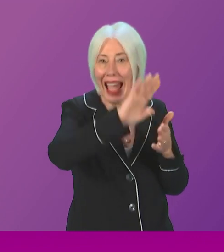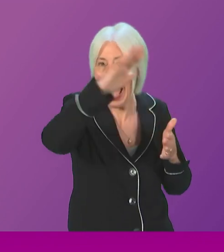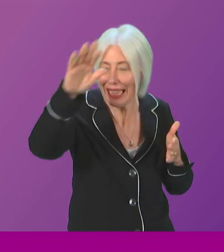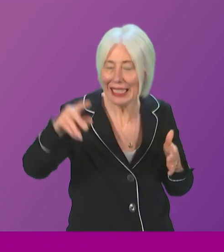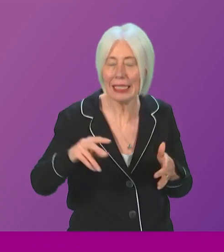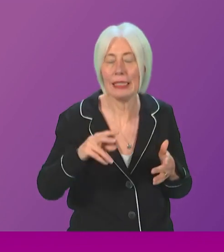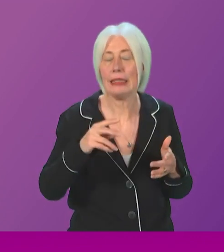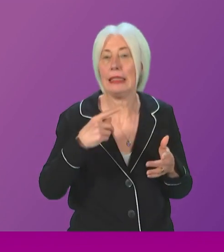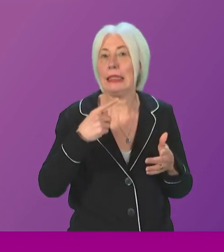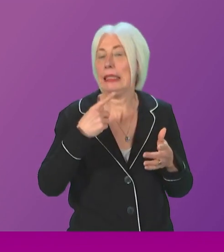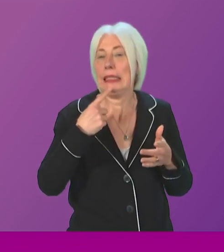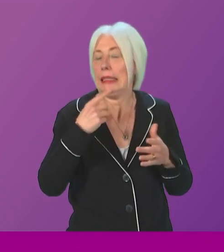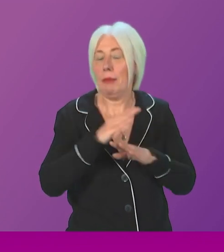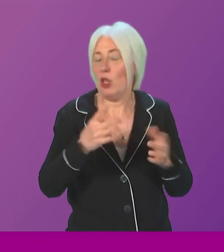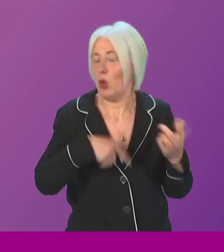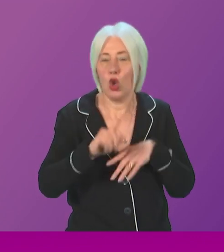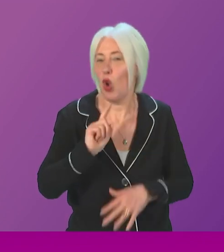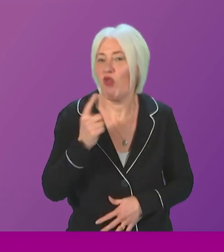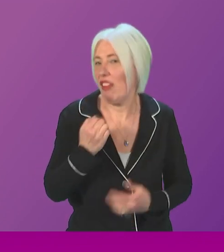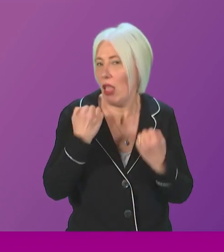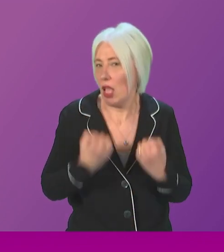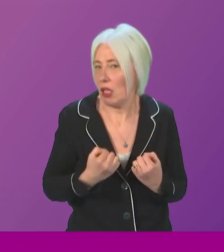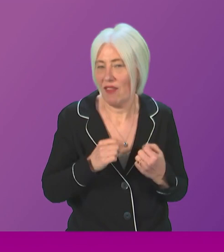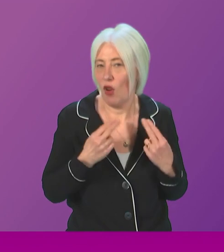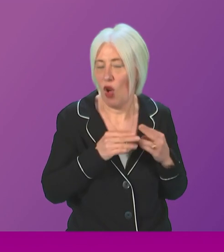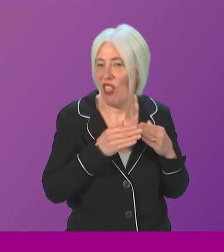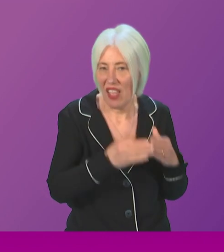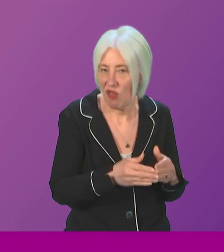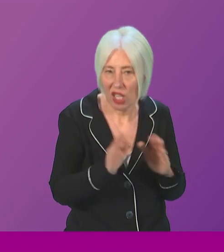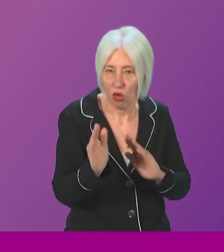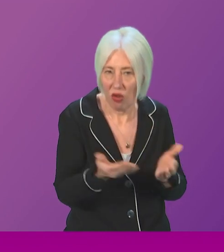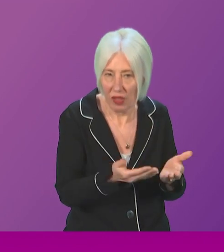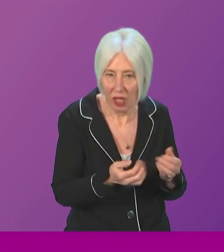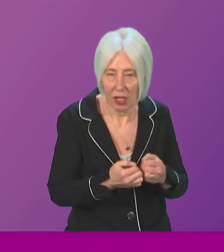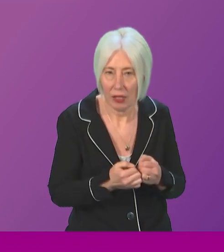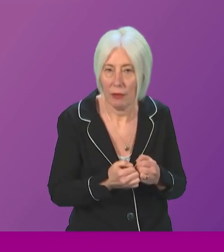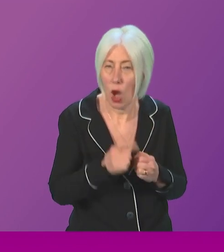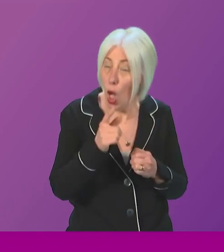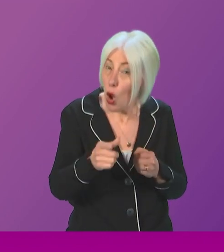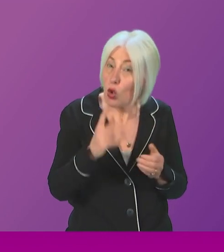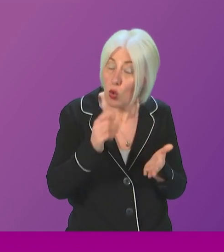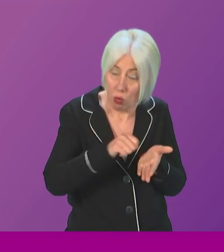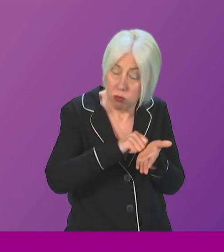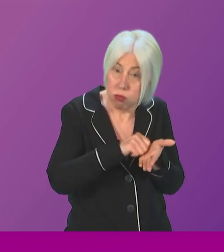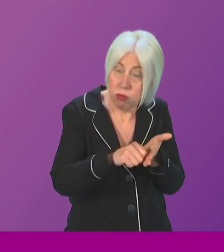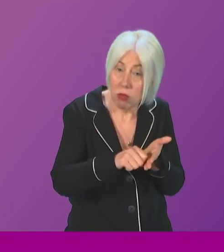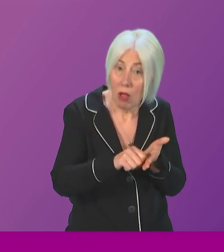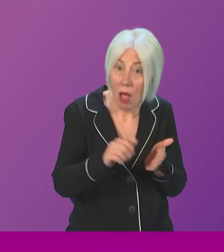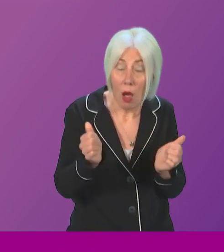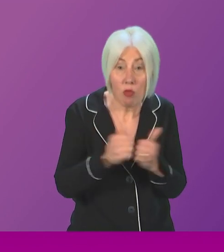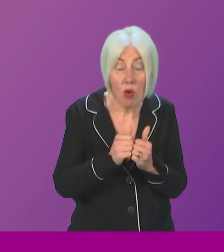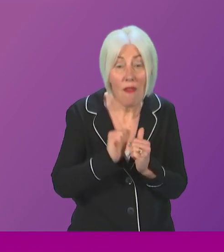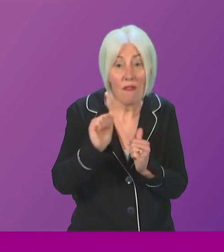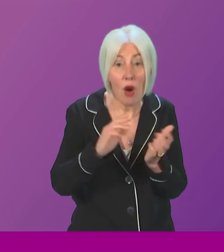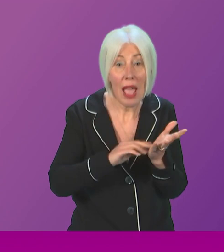and the growing crisis in Scotland's ferry network. So, can the First Minister advise me if he was involved in signing off that request to the MOD and, if so, when he did